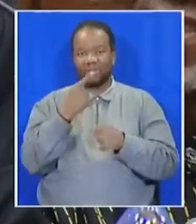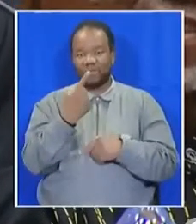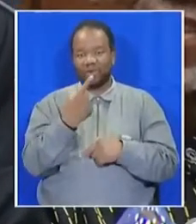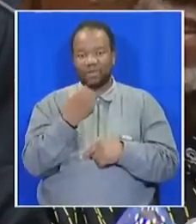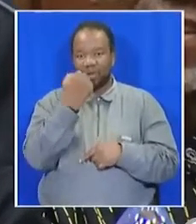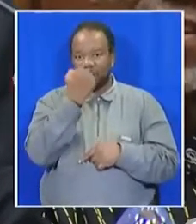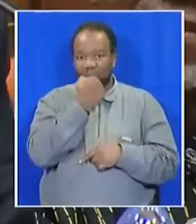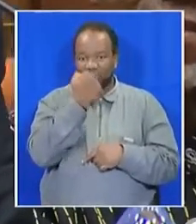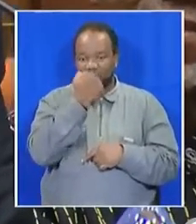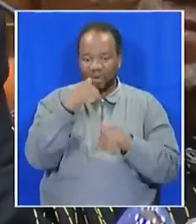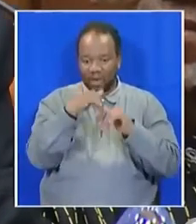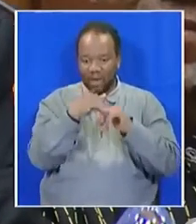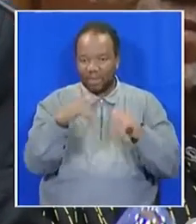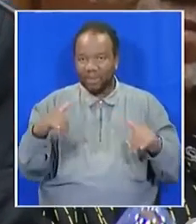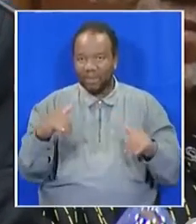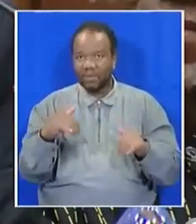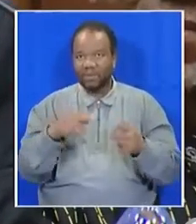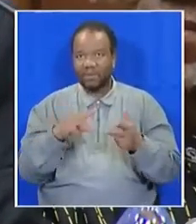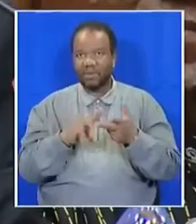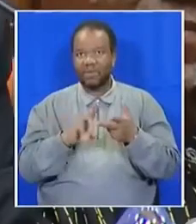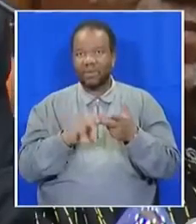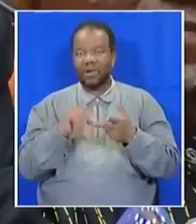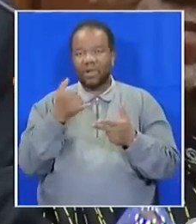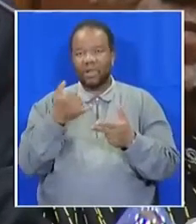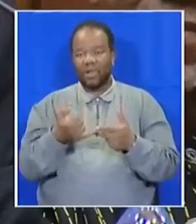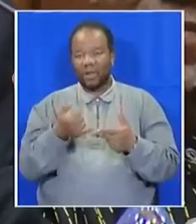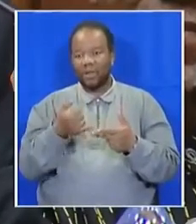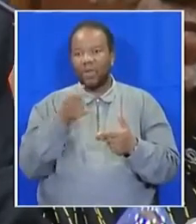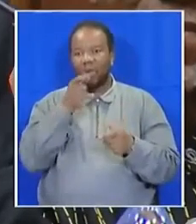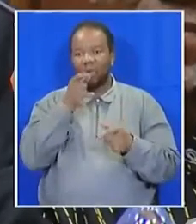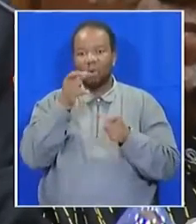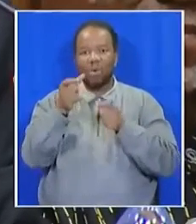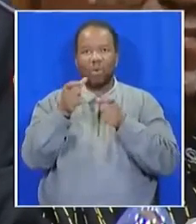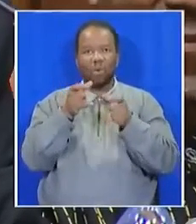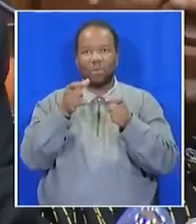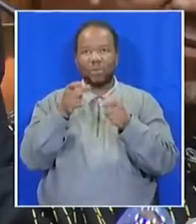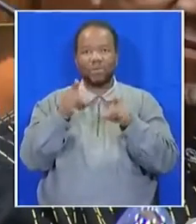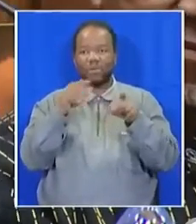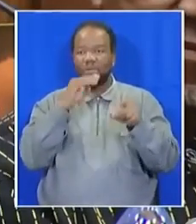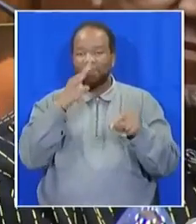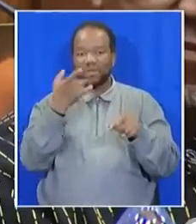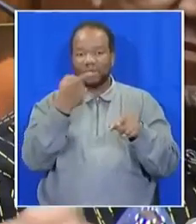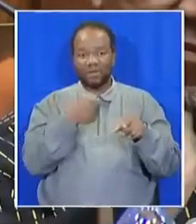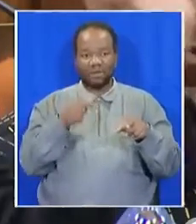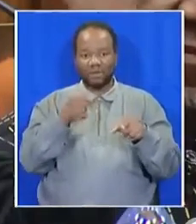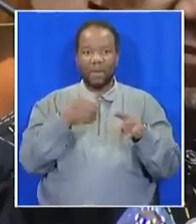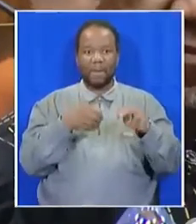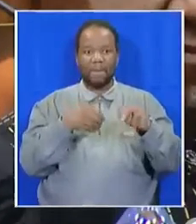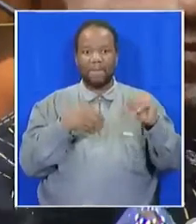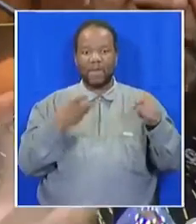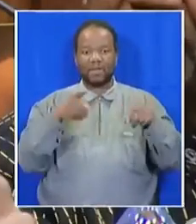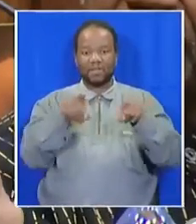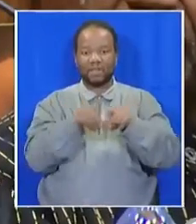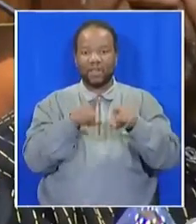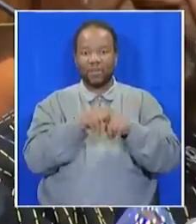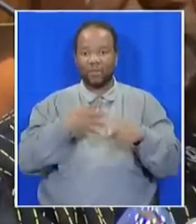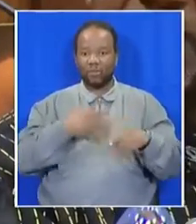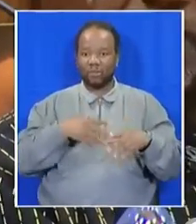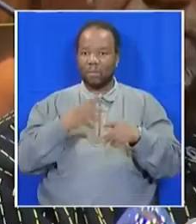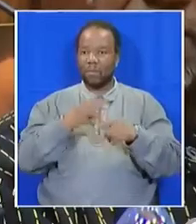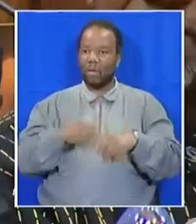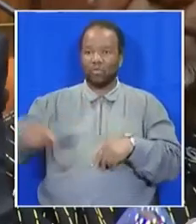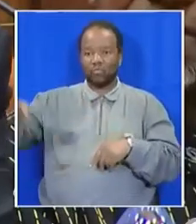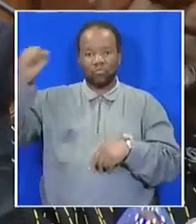And now secondly, there he's making common ground with Matt Maharaj and raising his fist in the air.